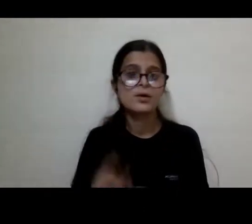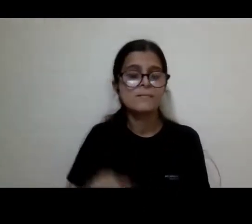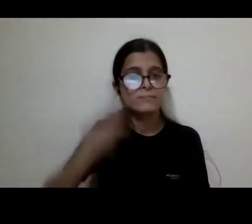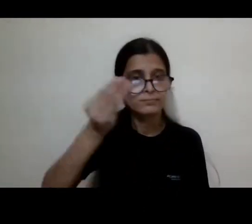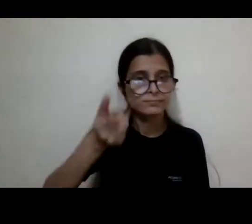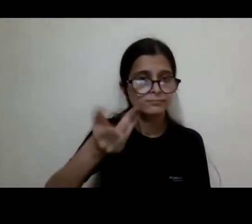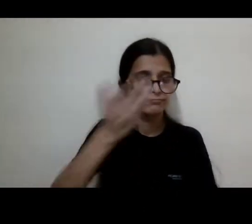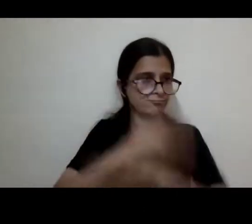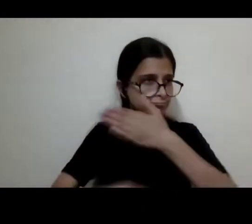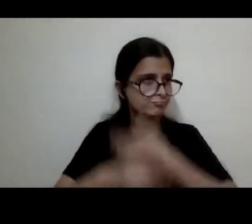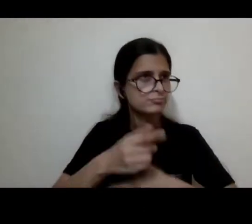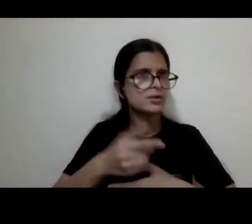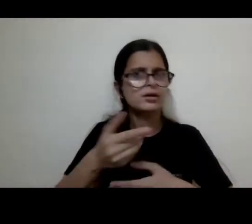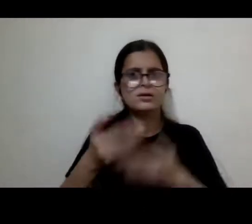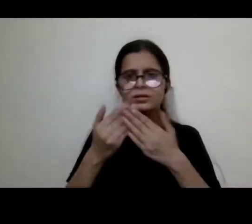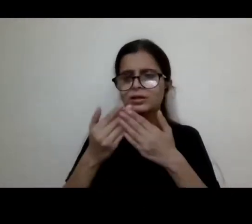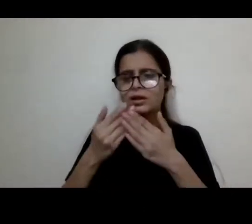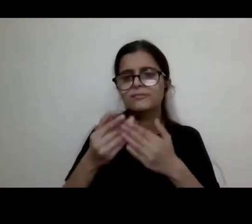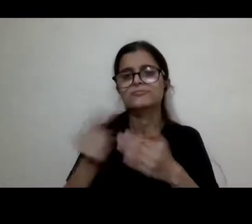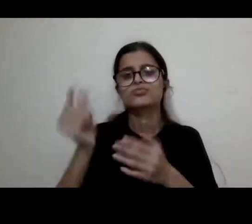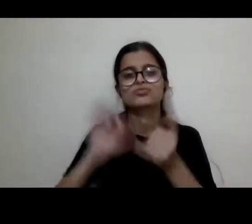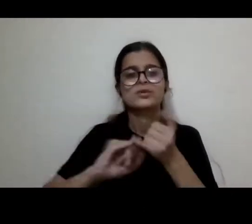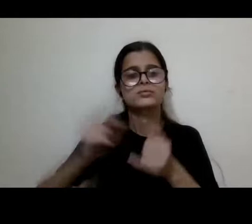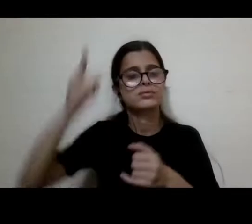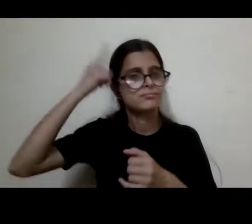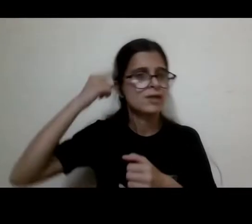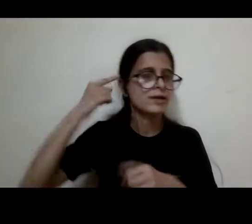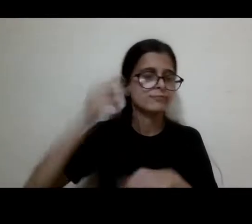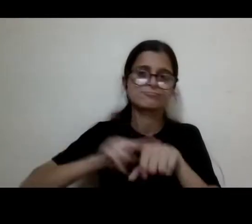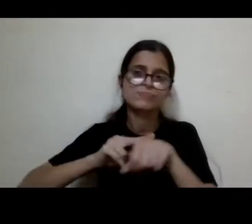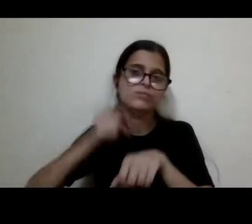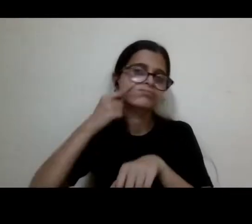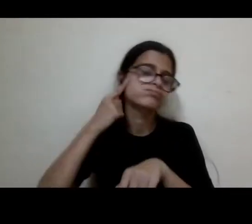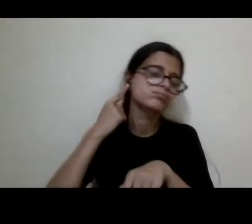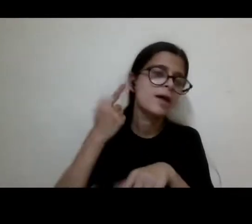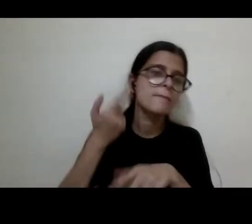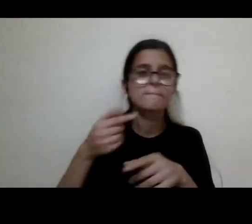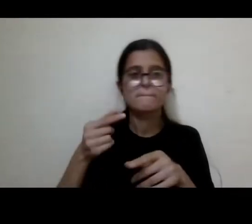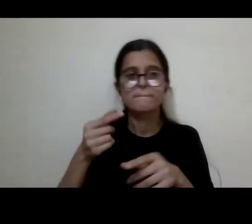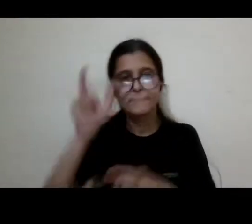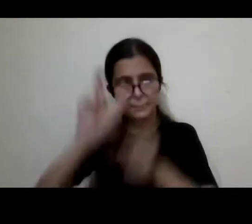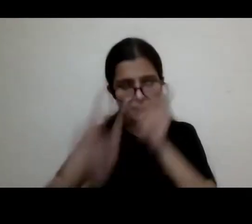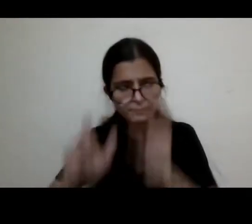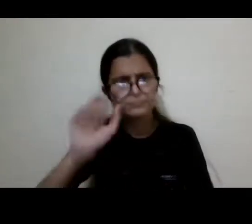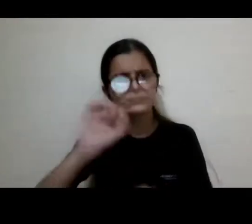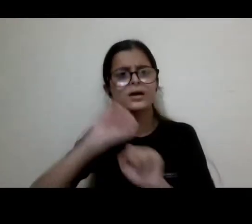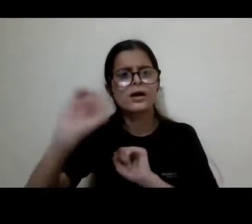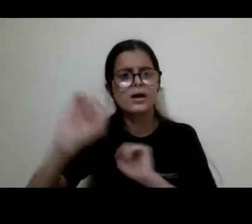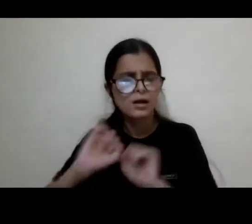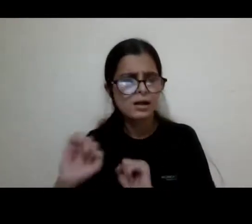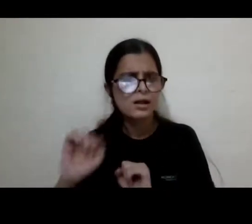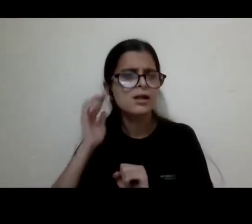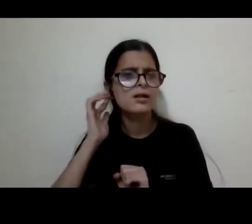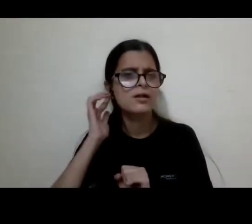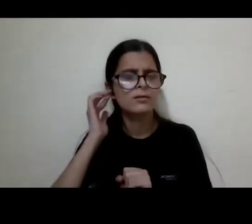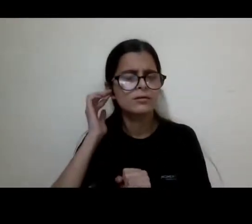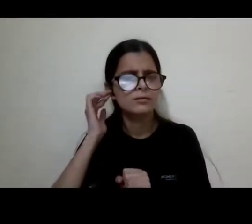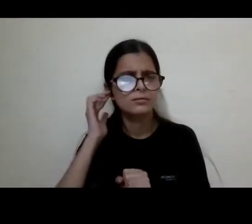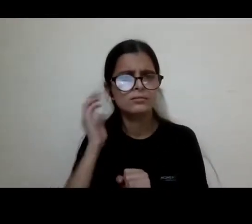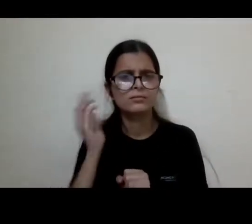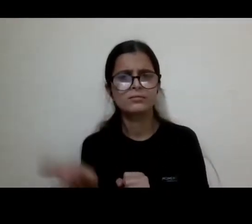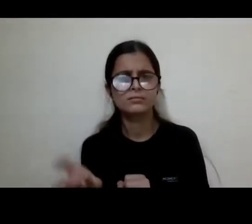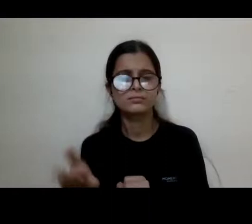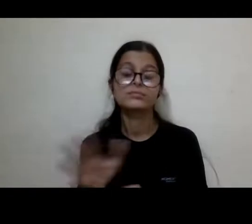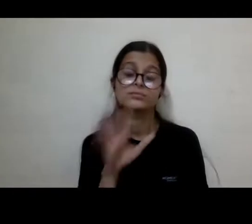in the U S, uh, about black and brown people. Um, and, uh, you know, uh, that that's become very, very